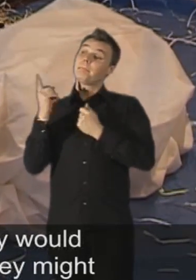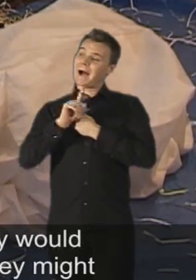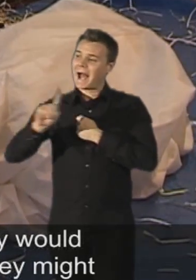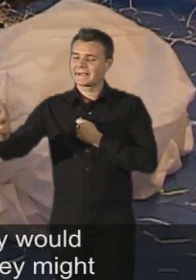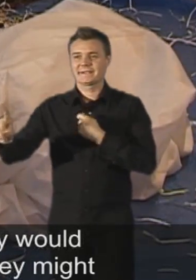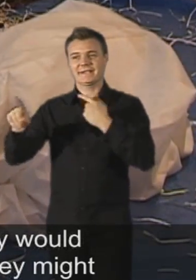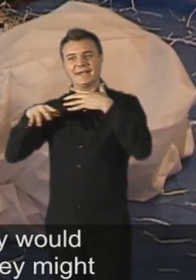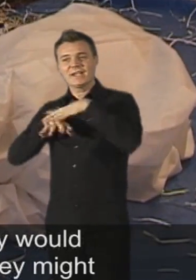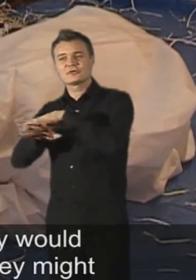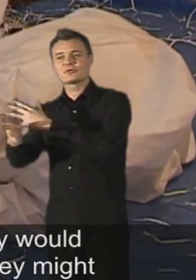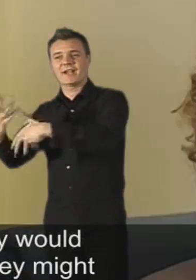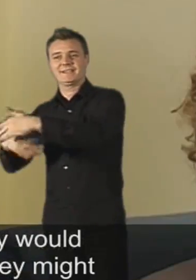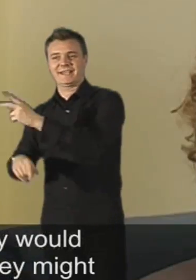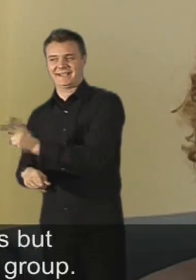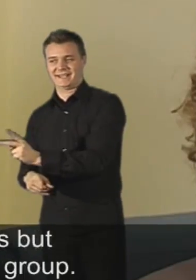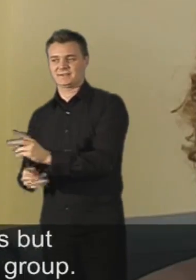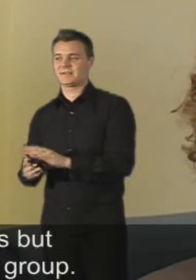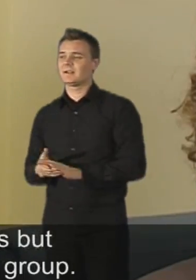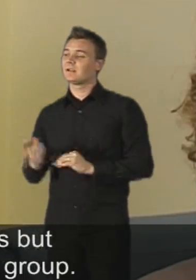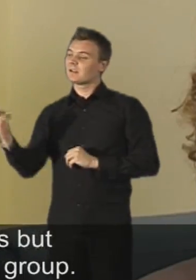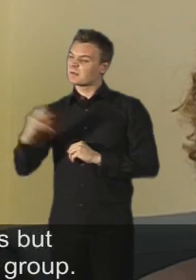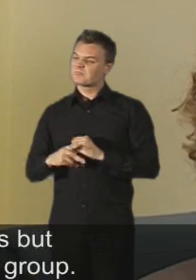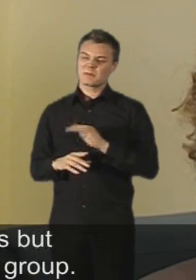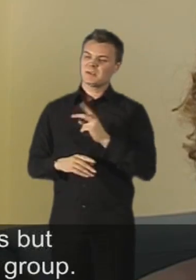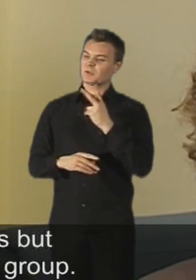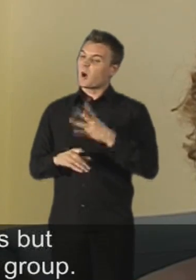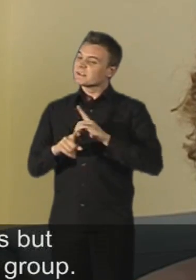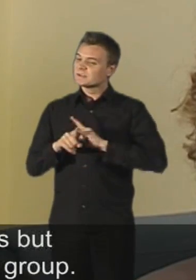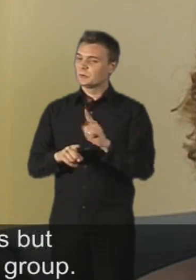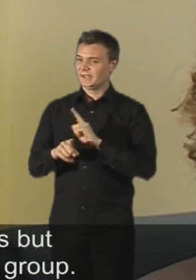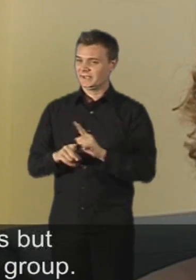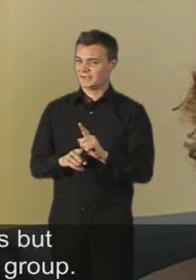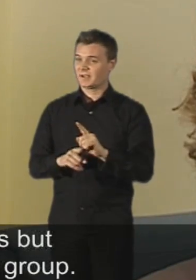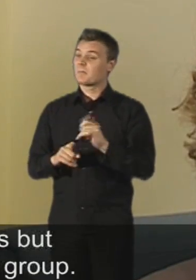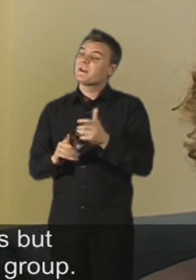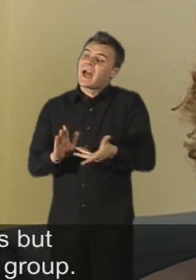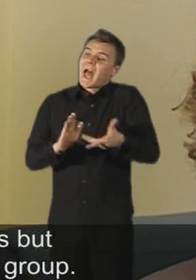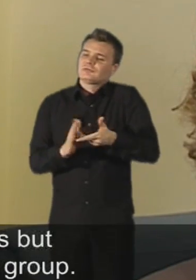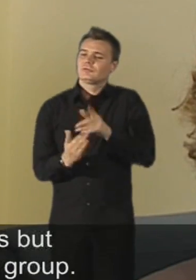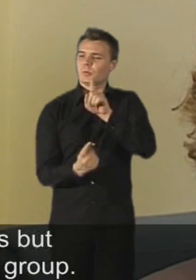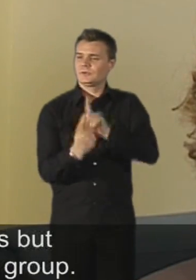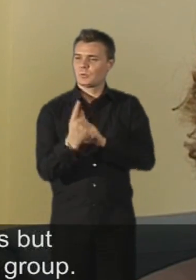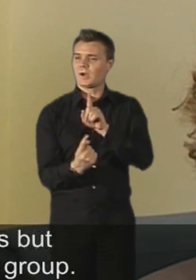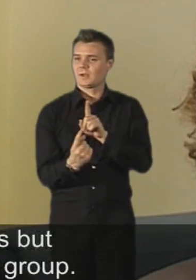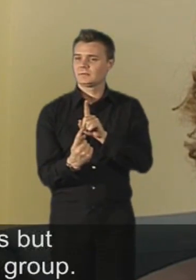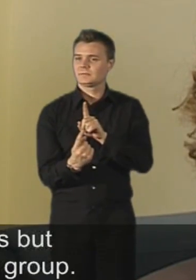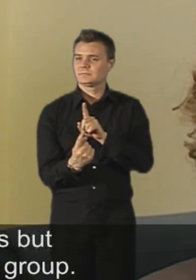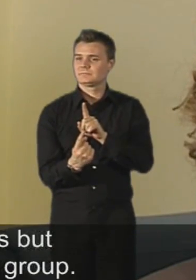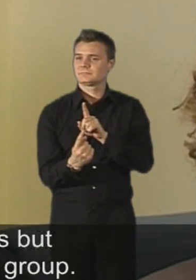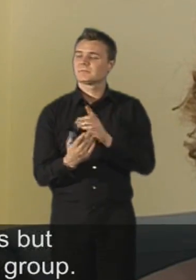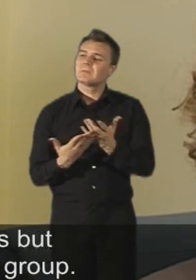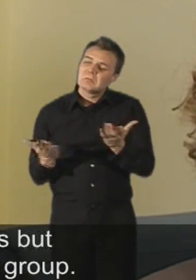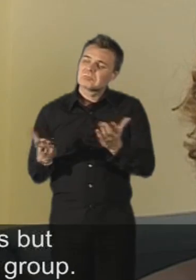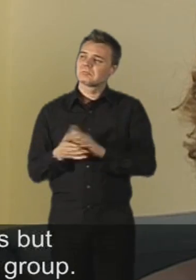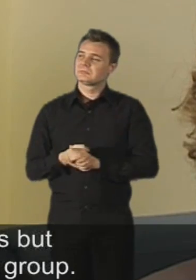come no more than twice a week. They might have a one to one session as well as, but